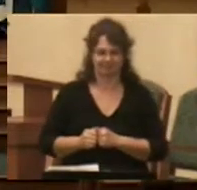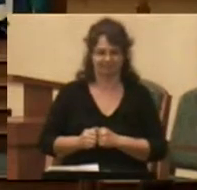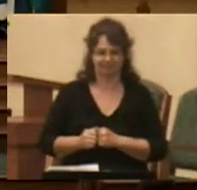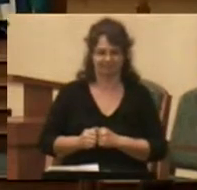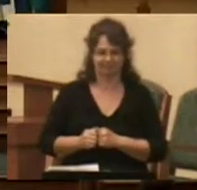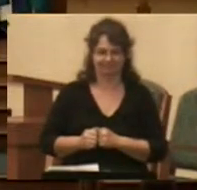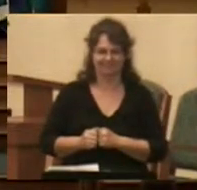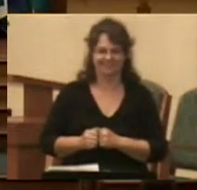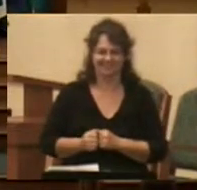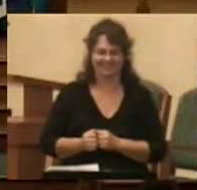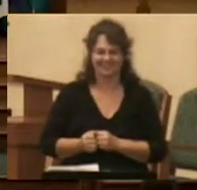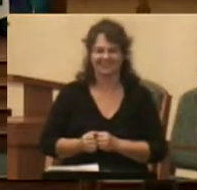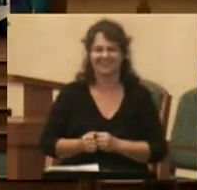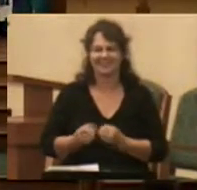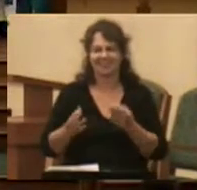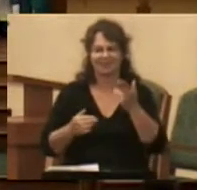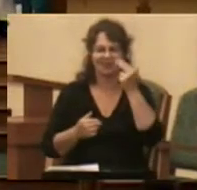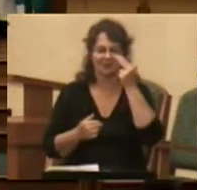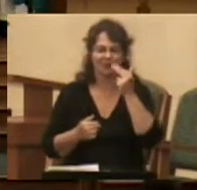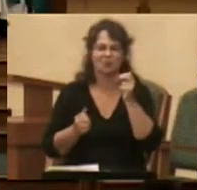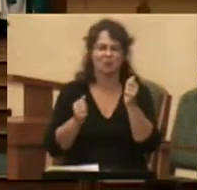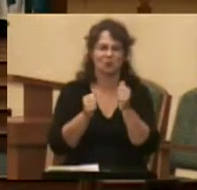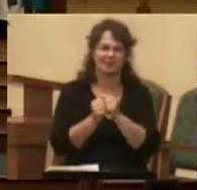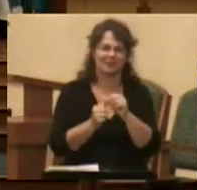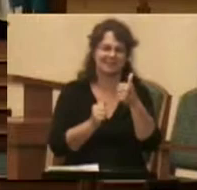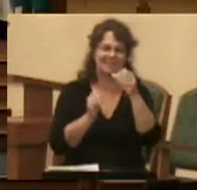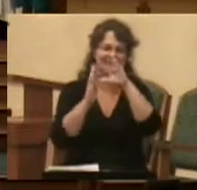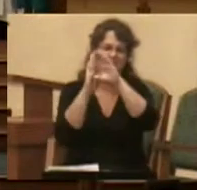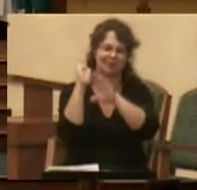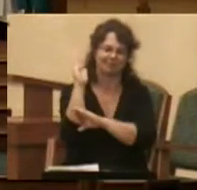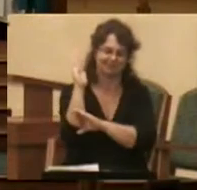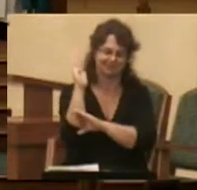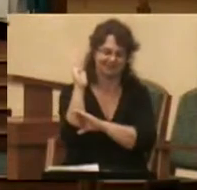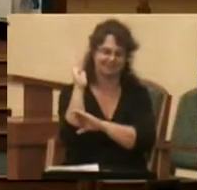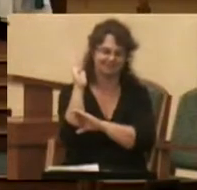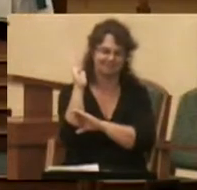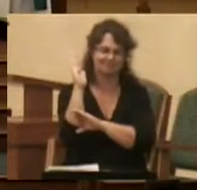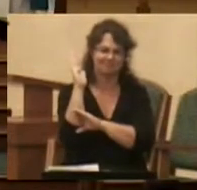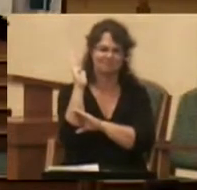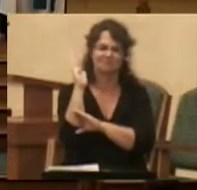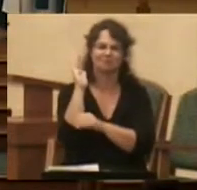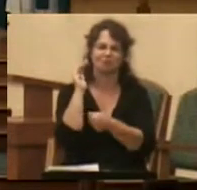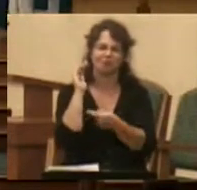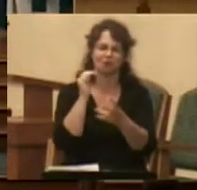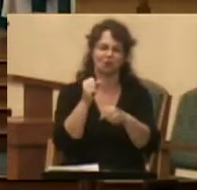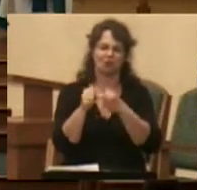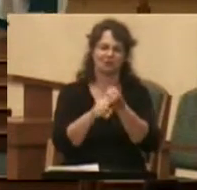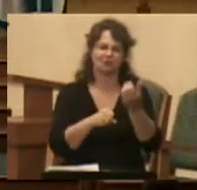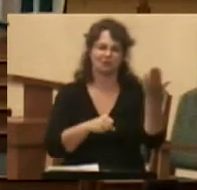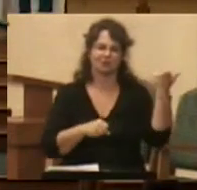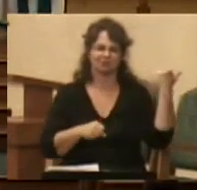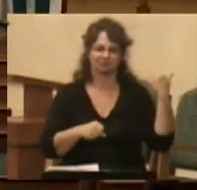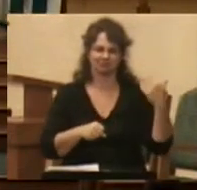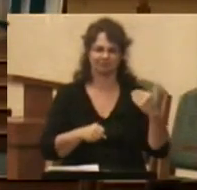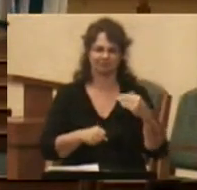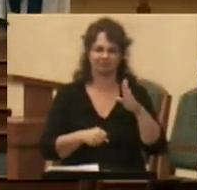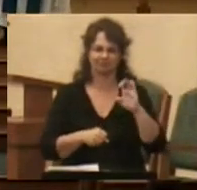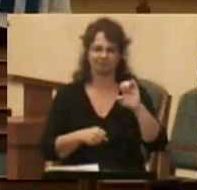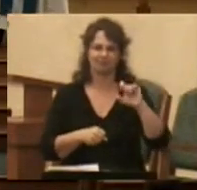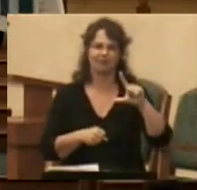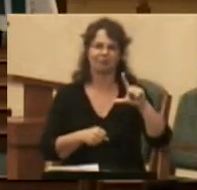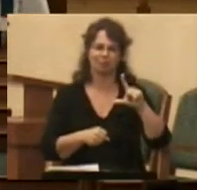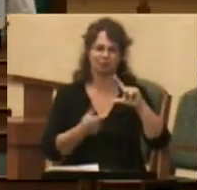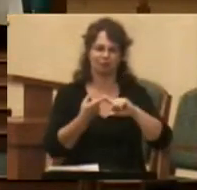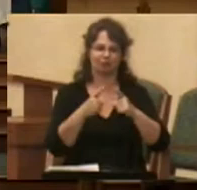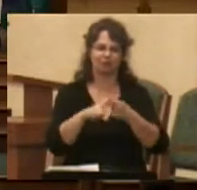A lot of humor built around the Ten Commandments over thousands of years. A couple of years ago, some Bethel friends